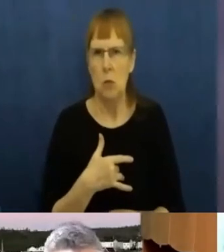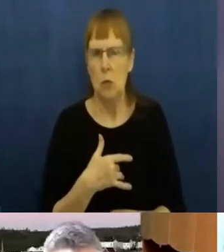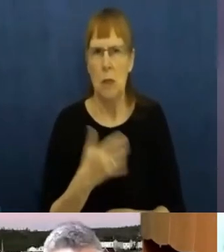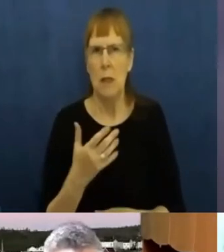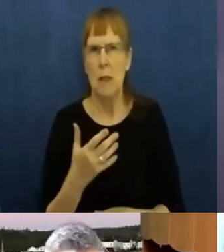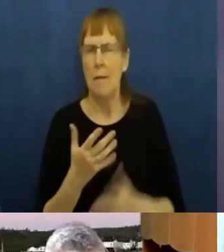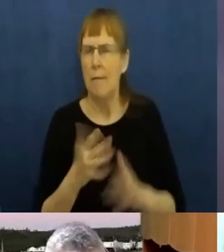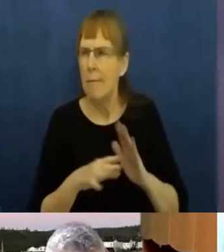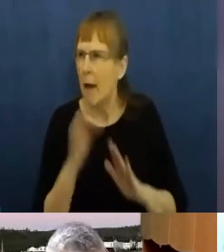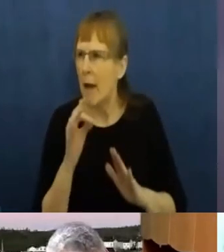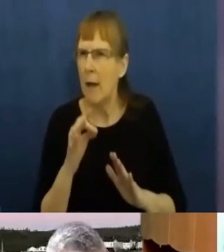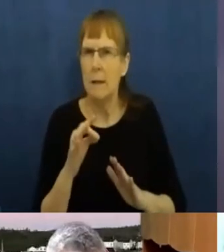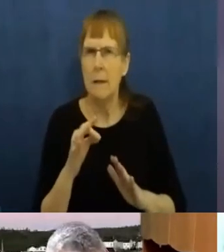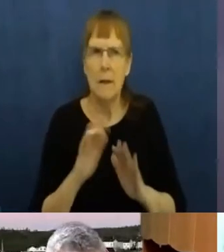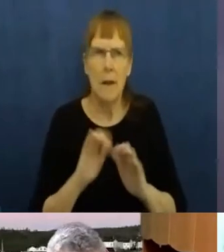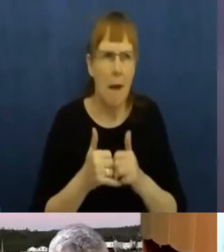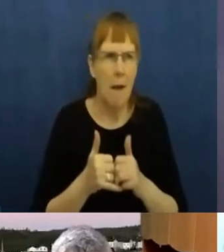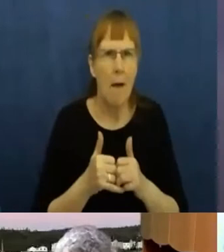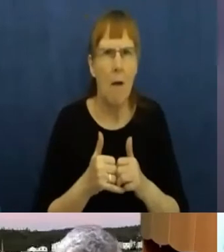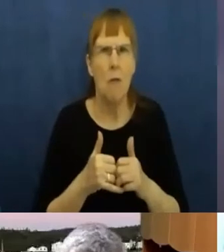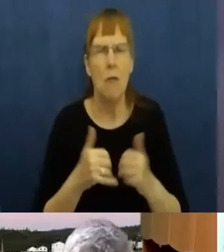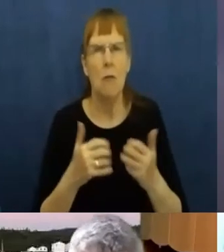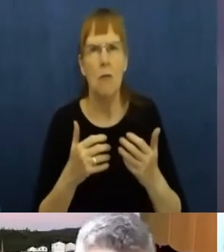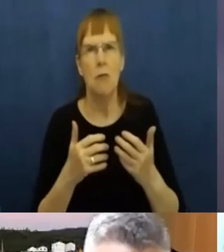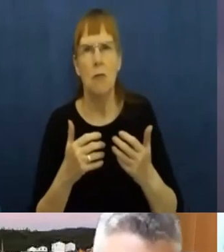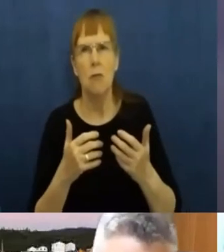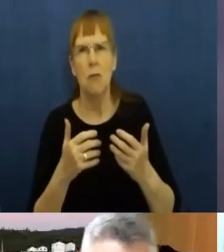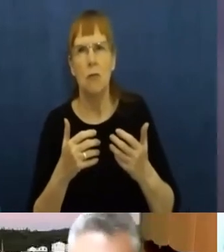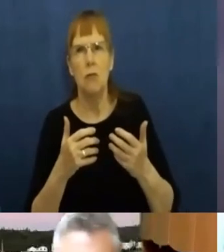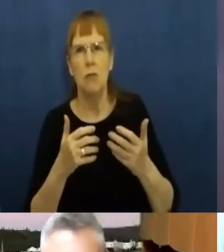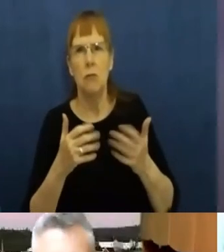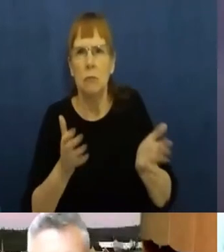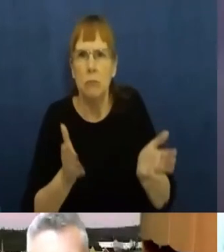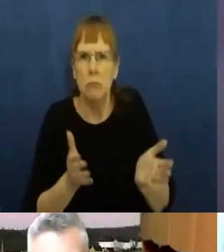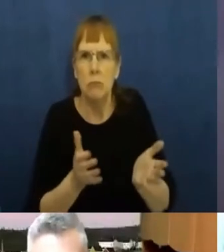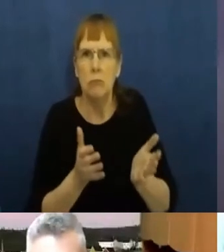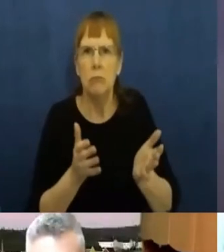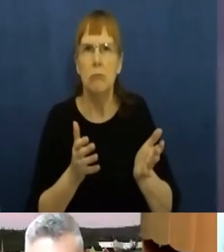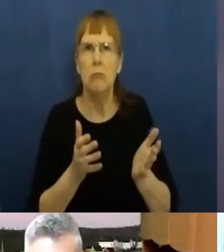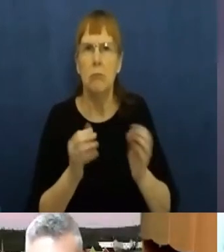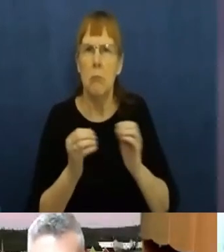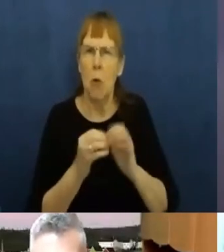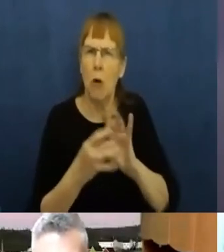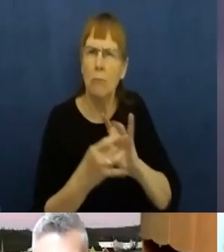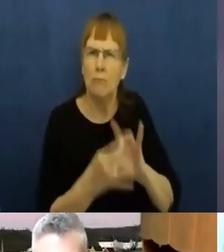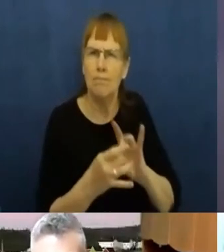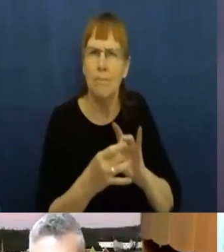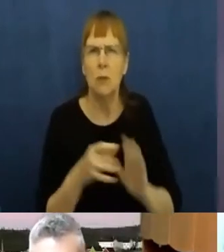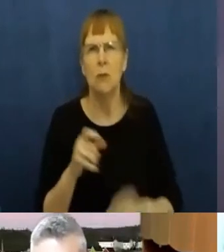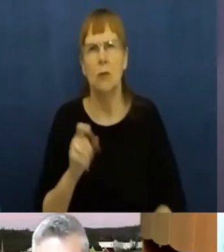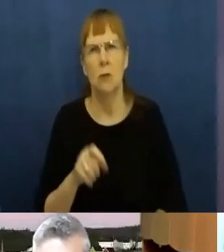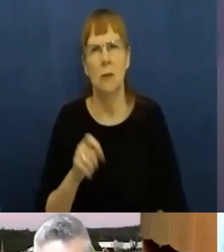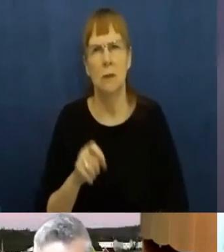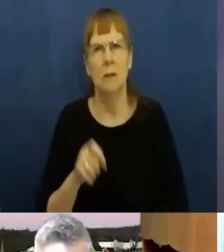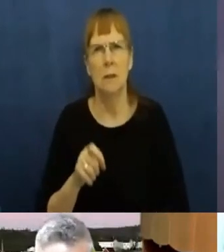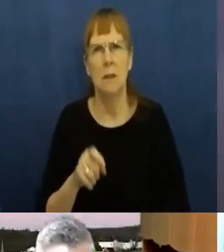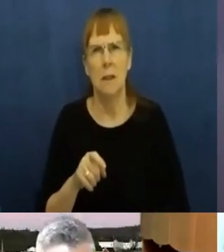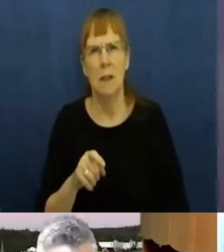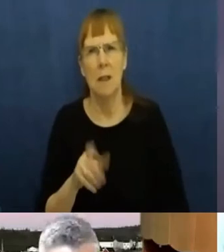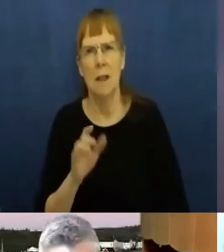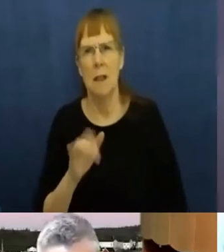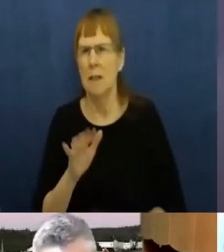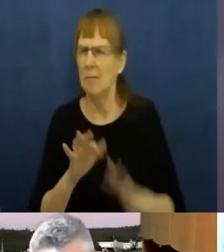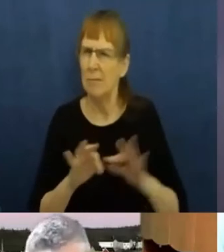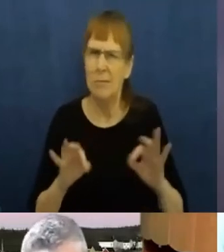to ease that ease into much more connectedness that we have right now is absolutely